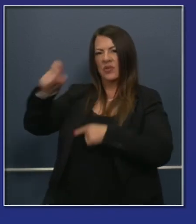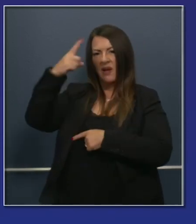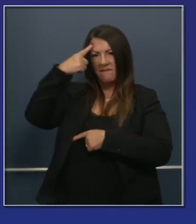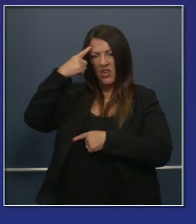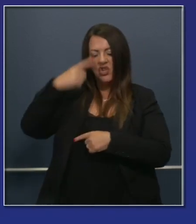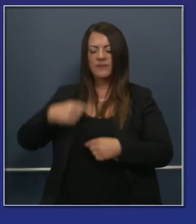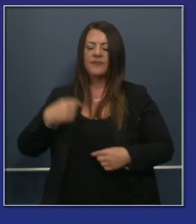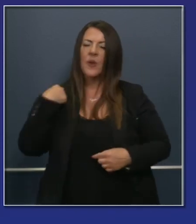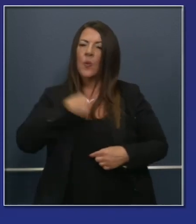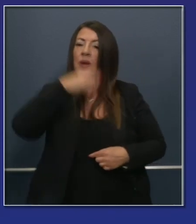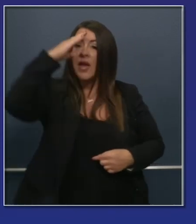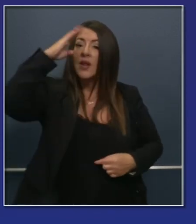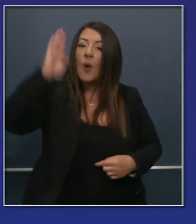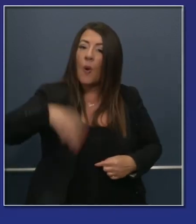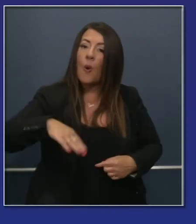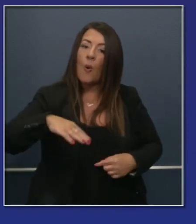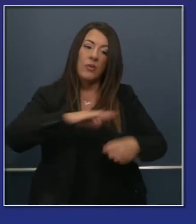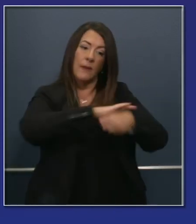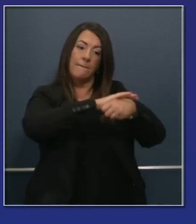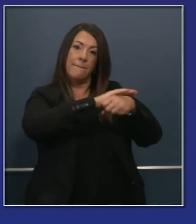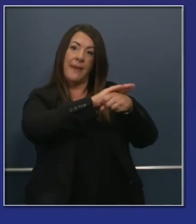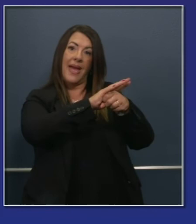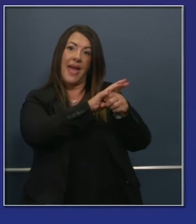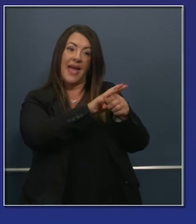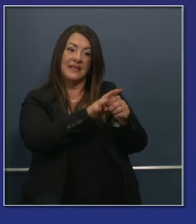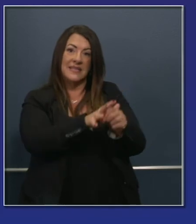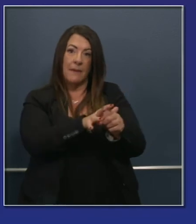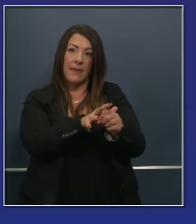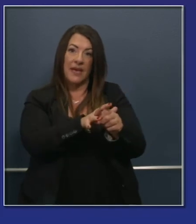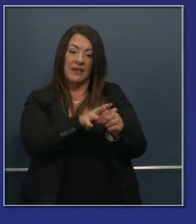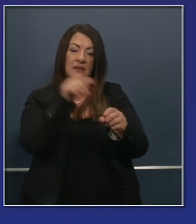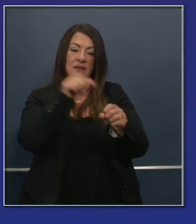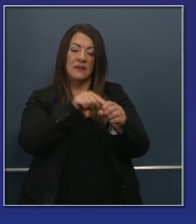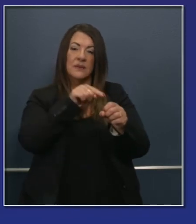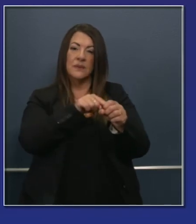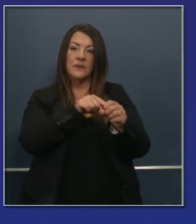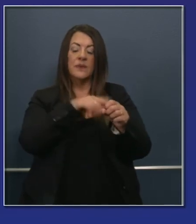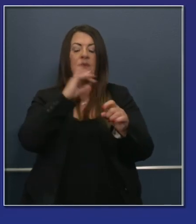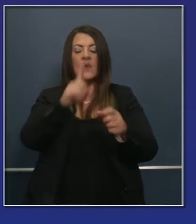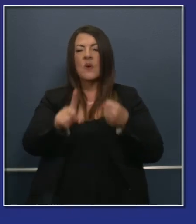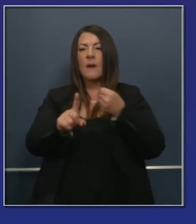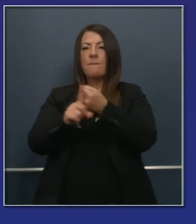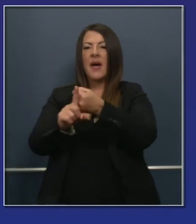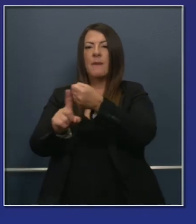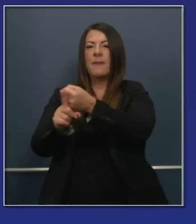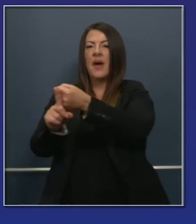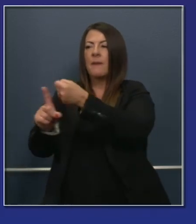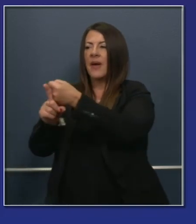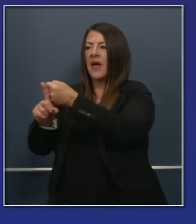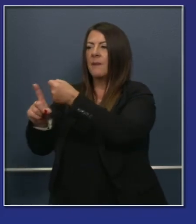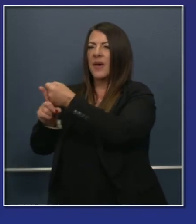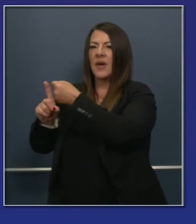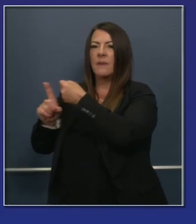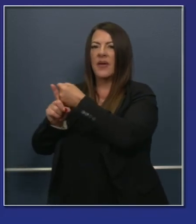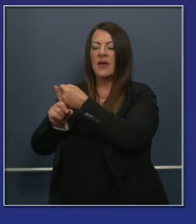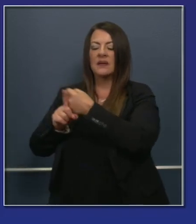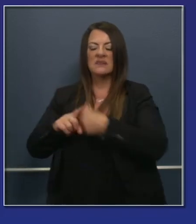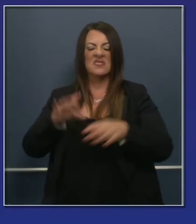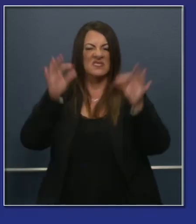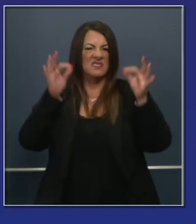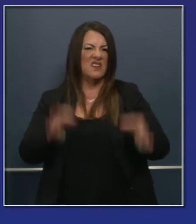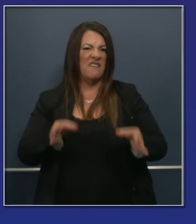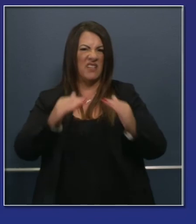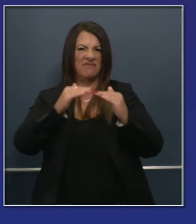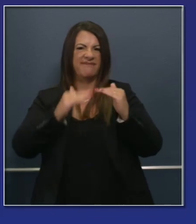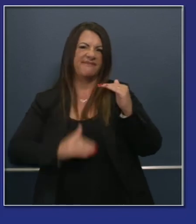board, this pandemic, among its many profound impacts, has laid bare the inequalities that are